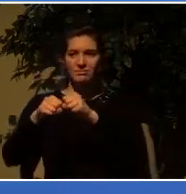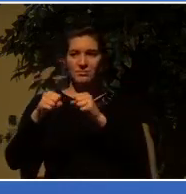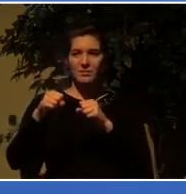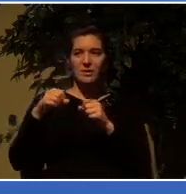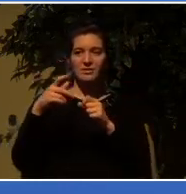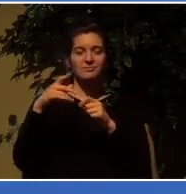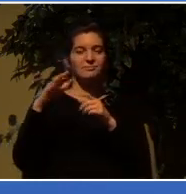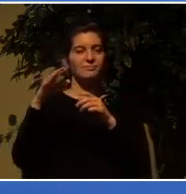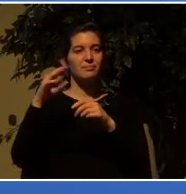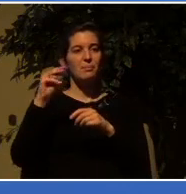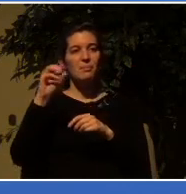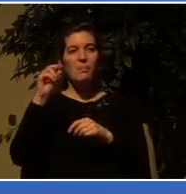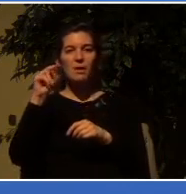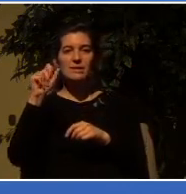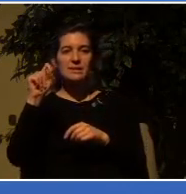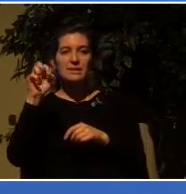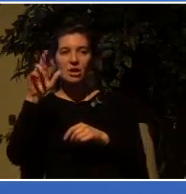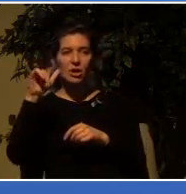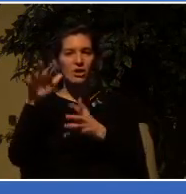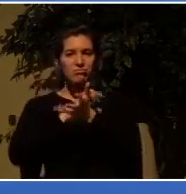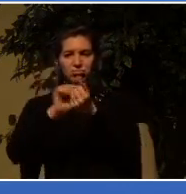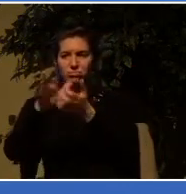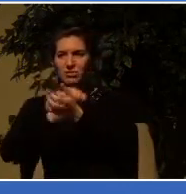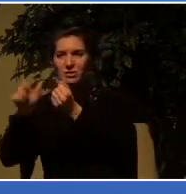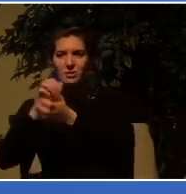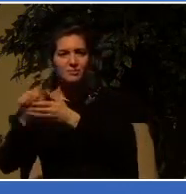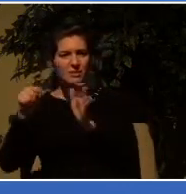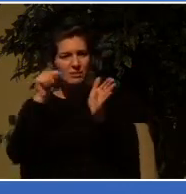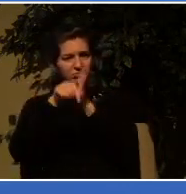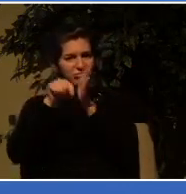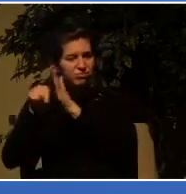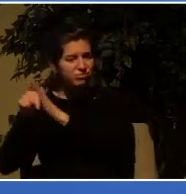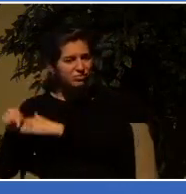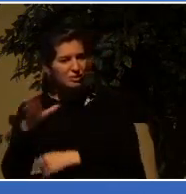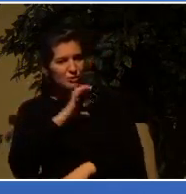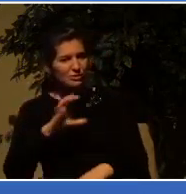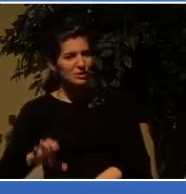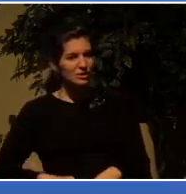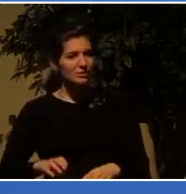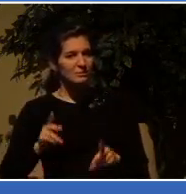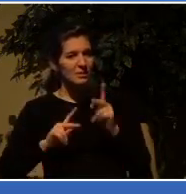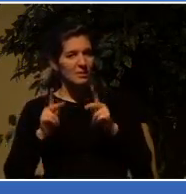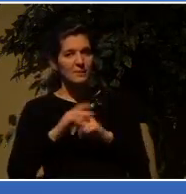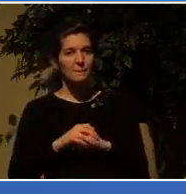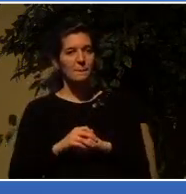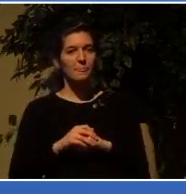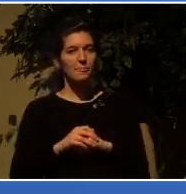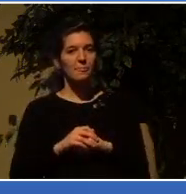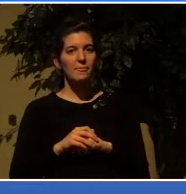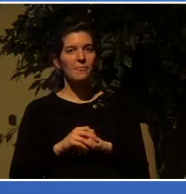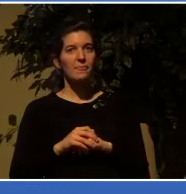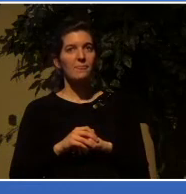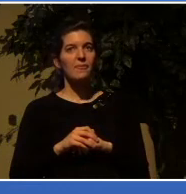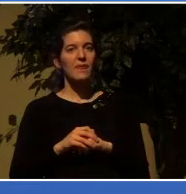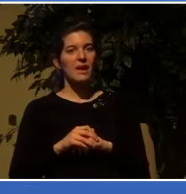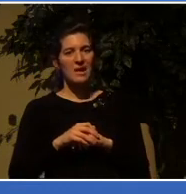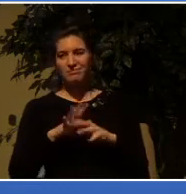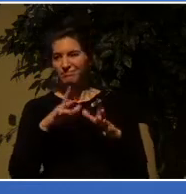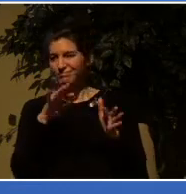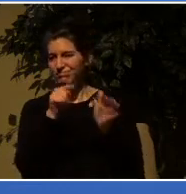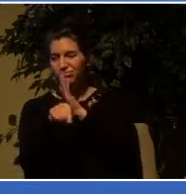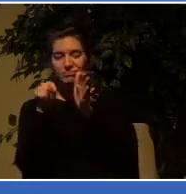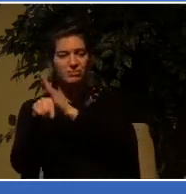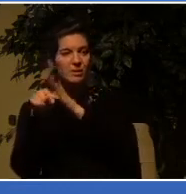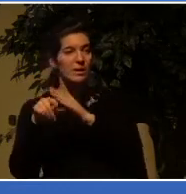and plundered Christian belongings, and Christianity destroyed Norse culture. Well,